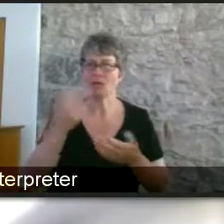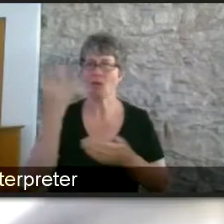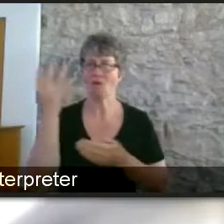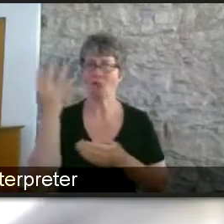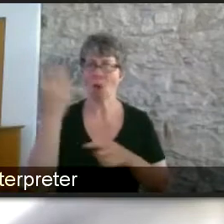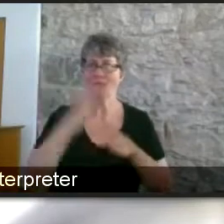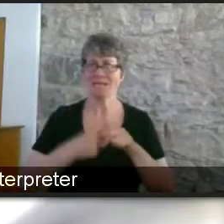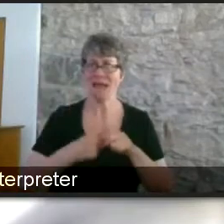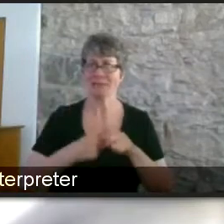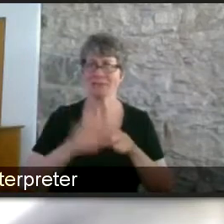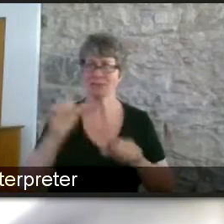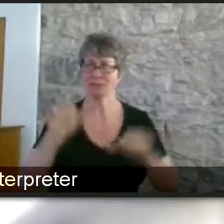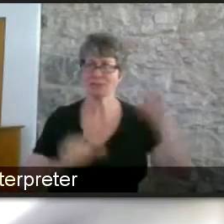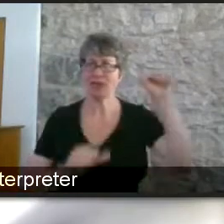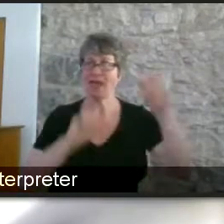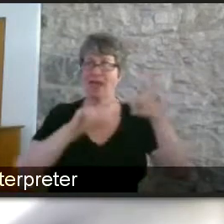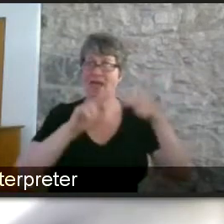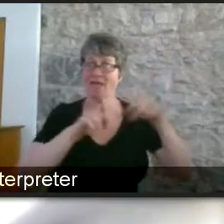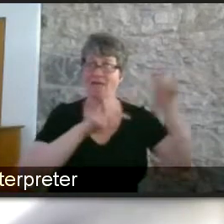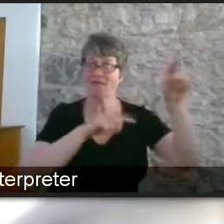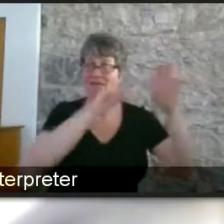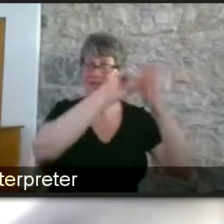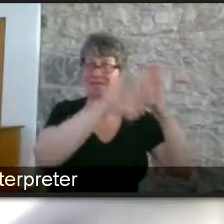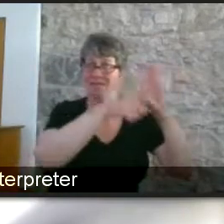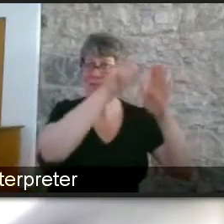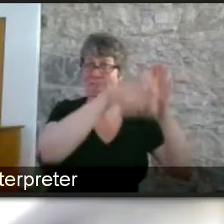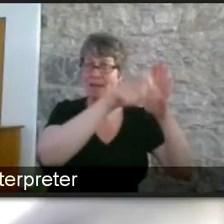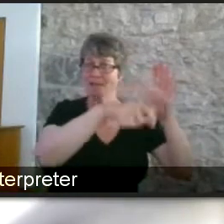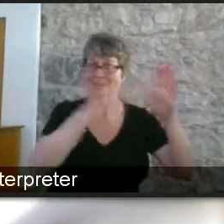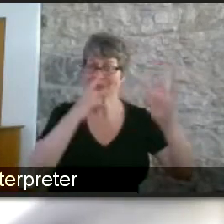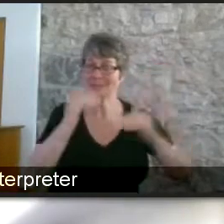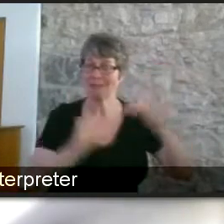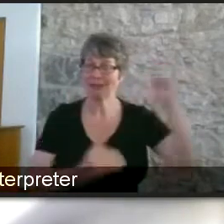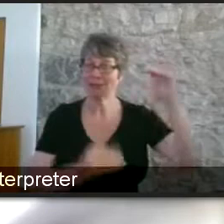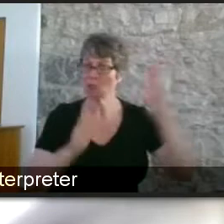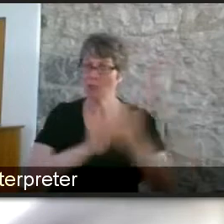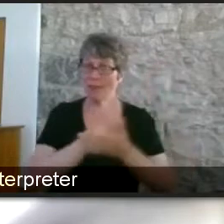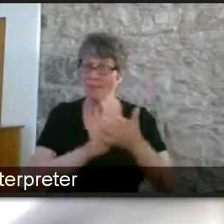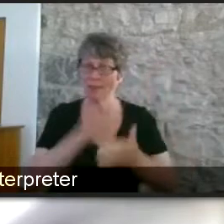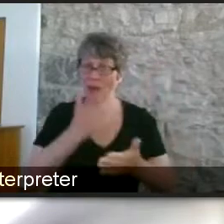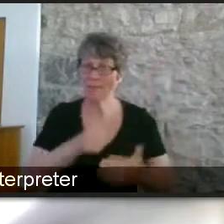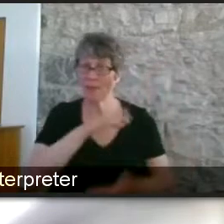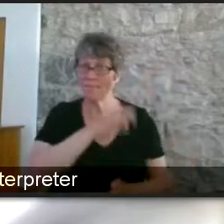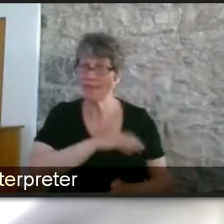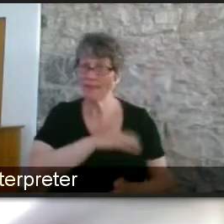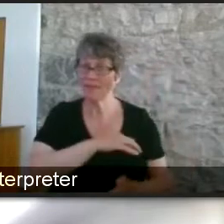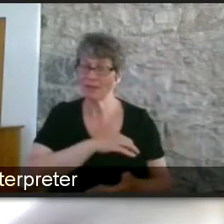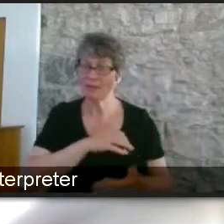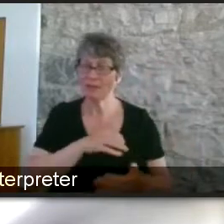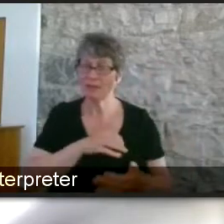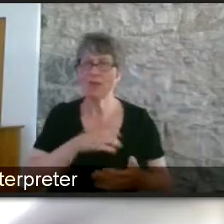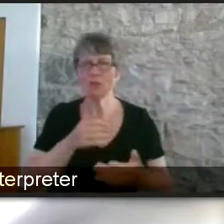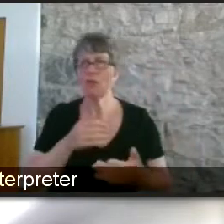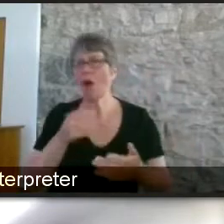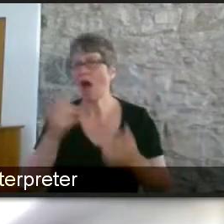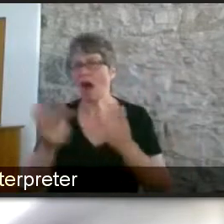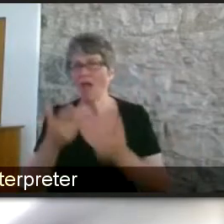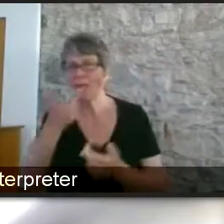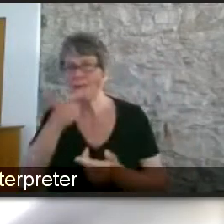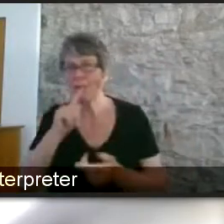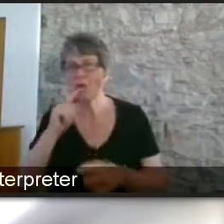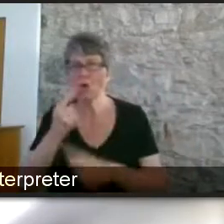so there is some awareness around the benefits and you know people have already talked about problem solving and um